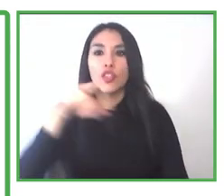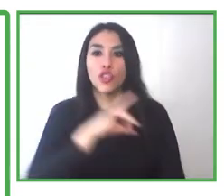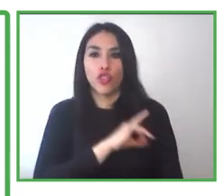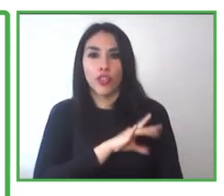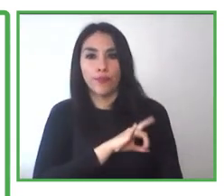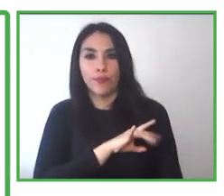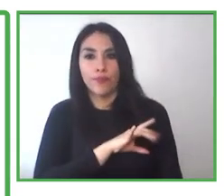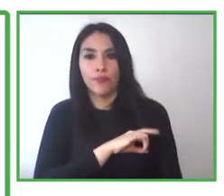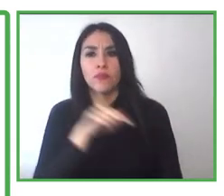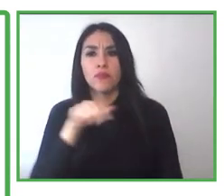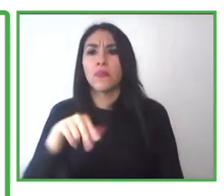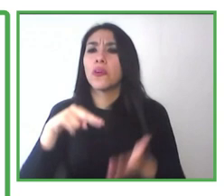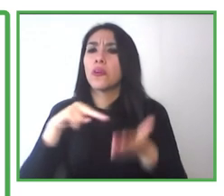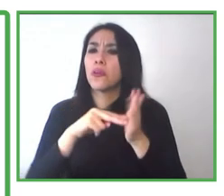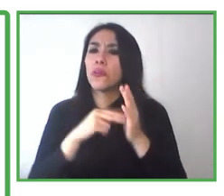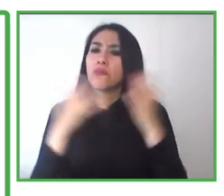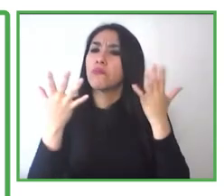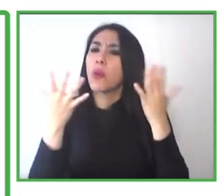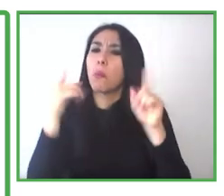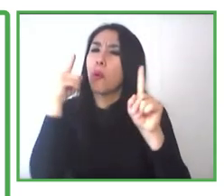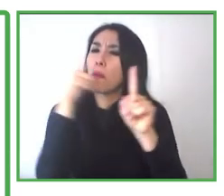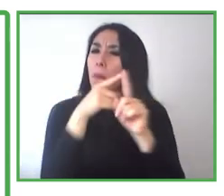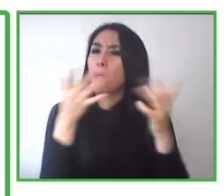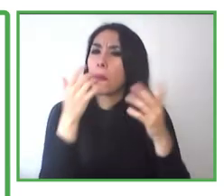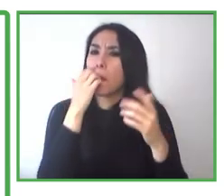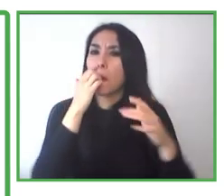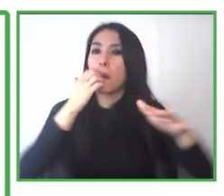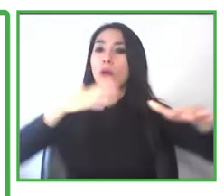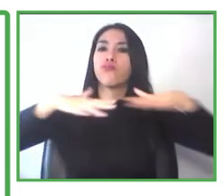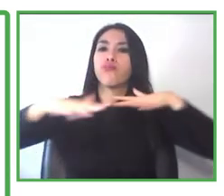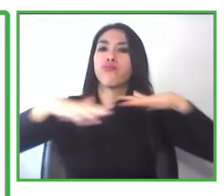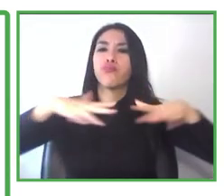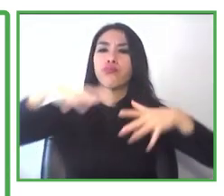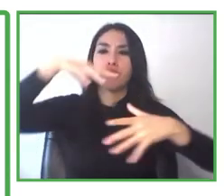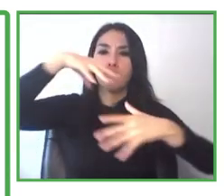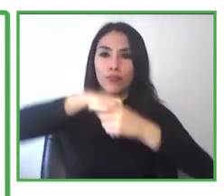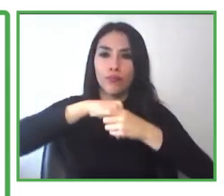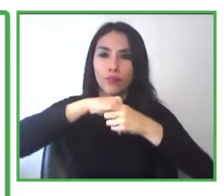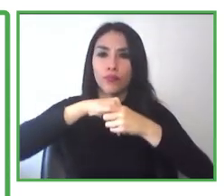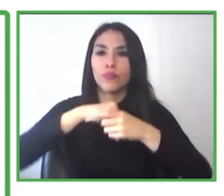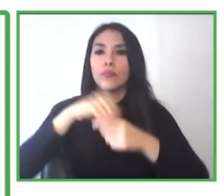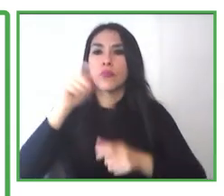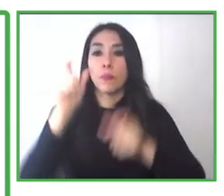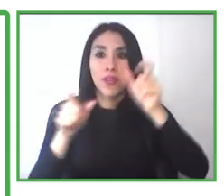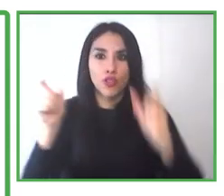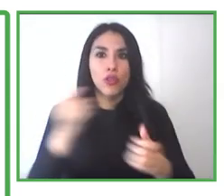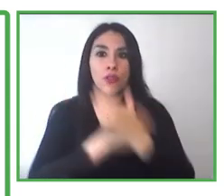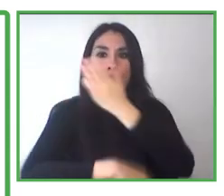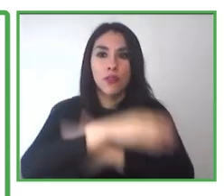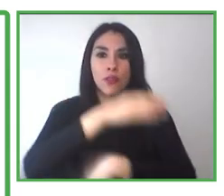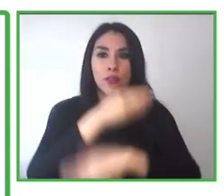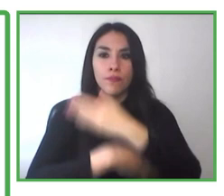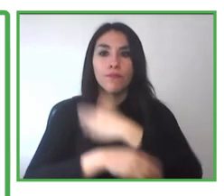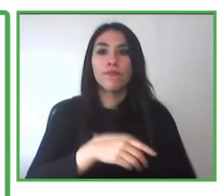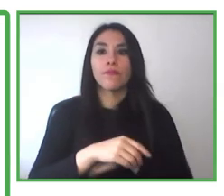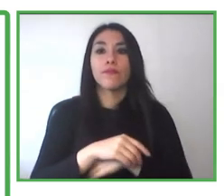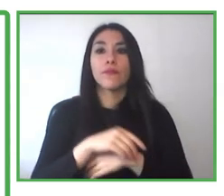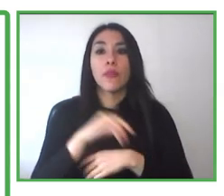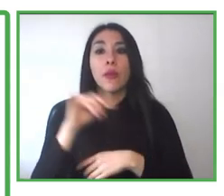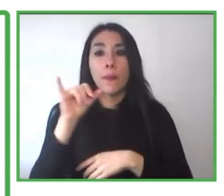Providencia that, as a legal perspective, seeks to promote the social and labor inclusion of people with disabilities